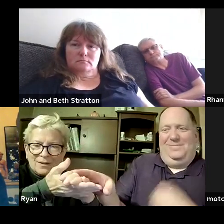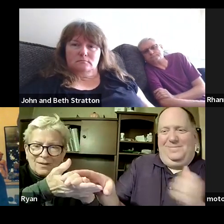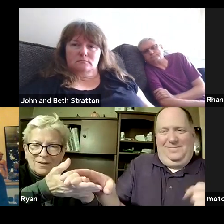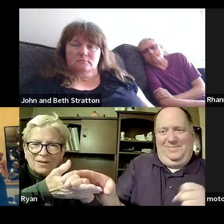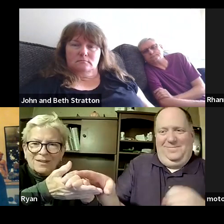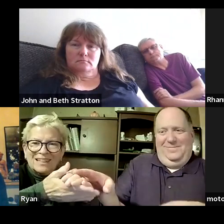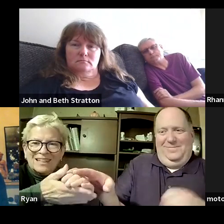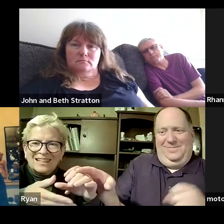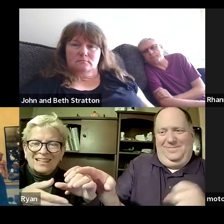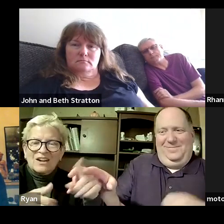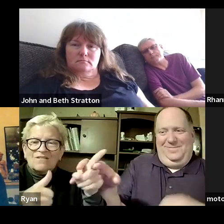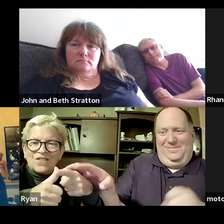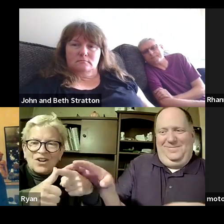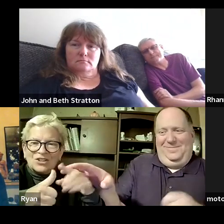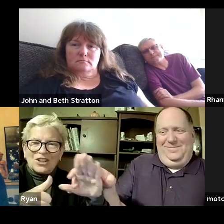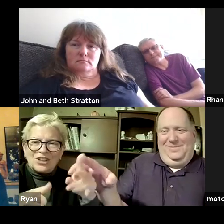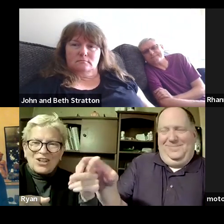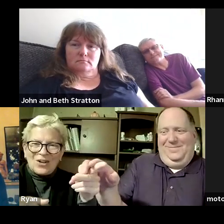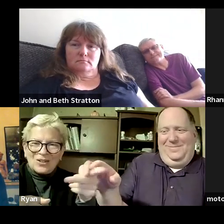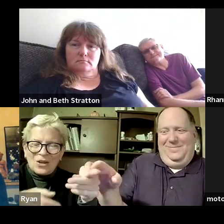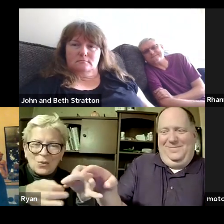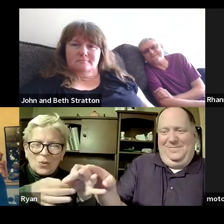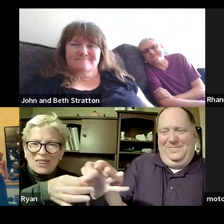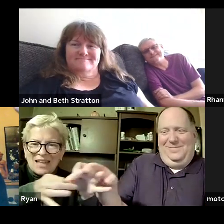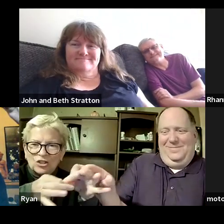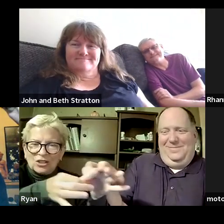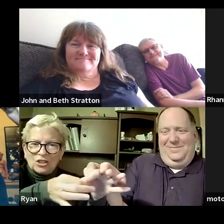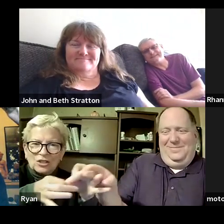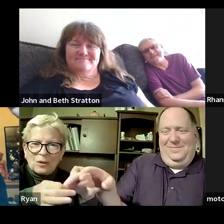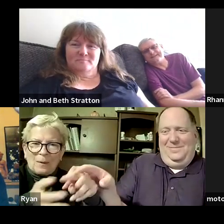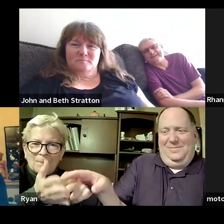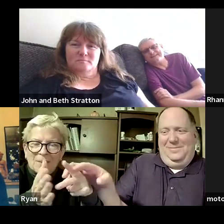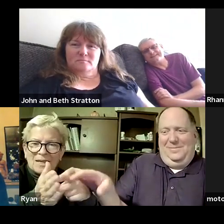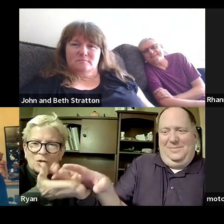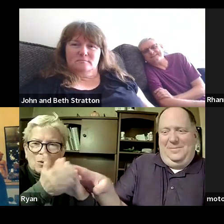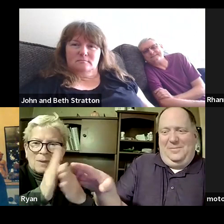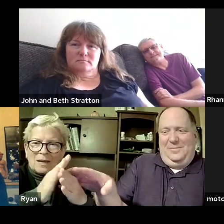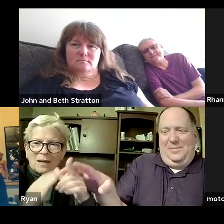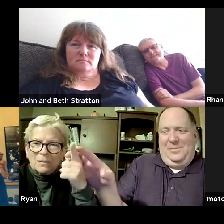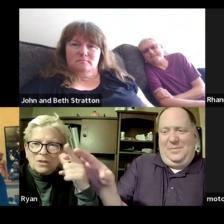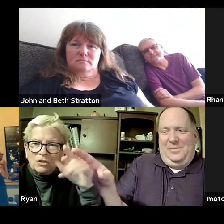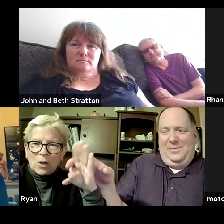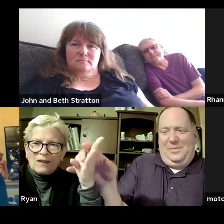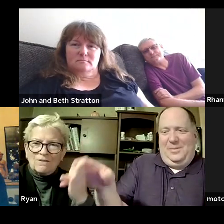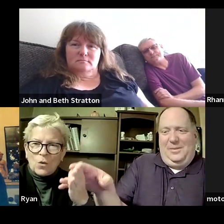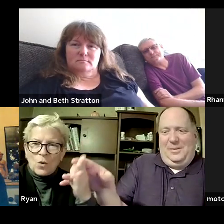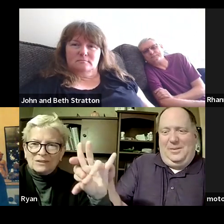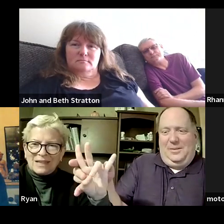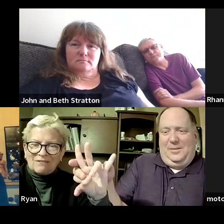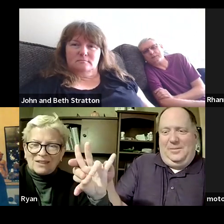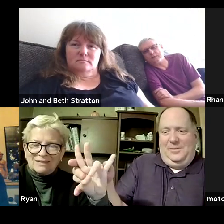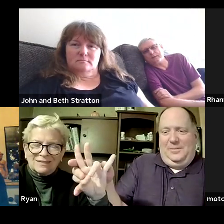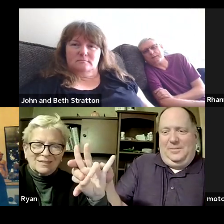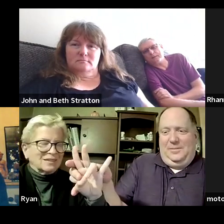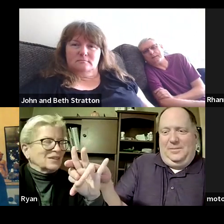first off your relationship will go to 24 7 24 hours a day